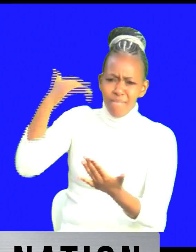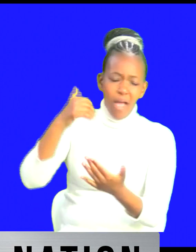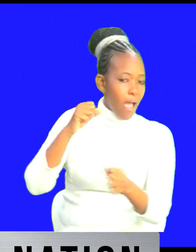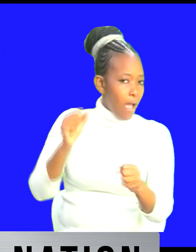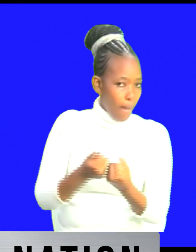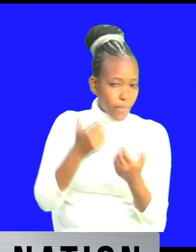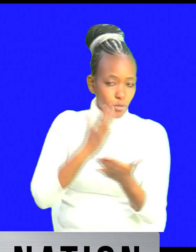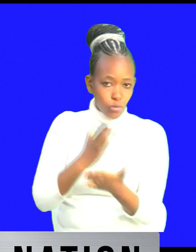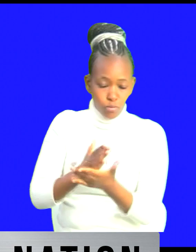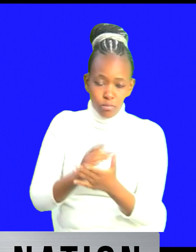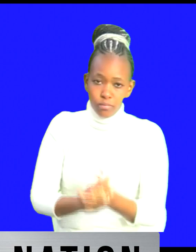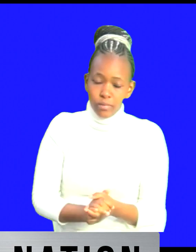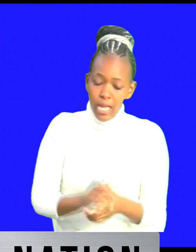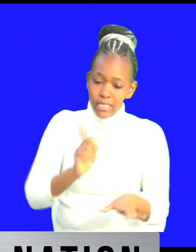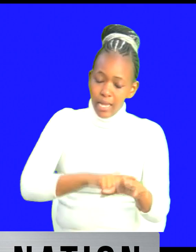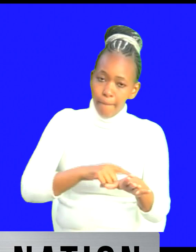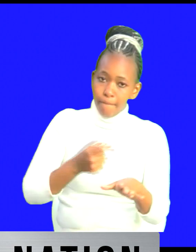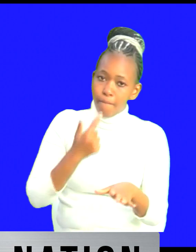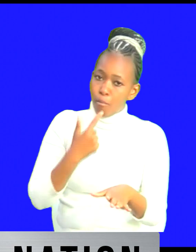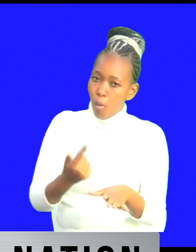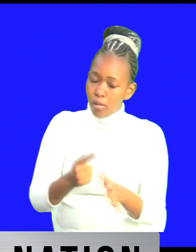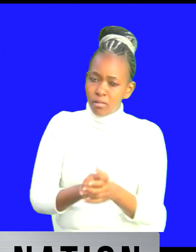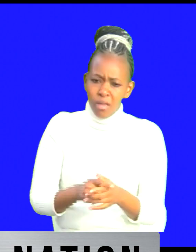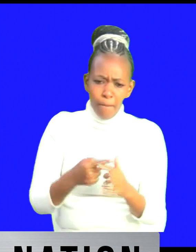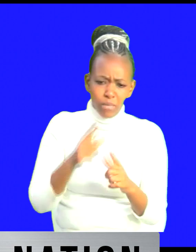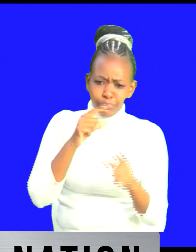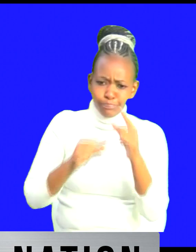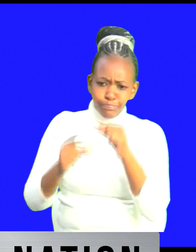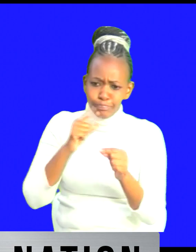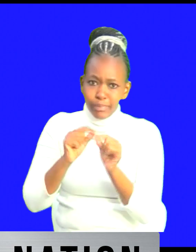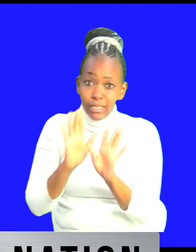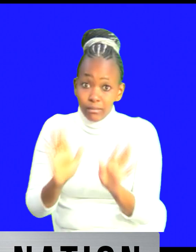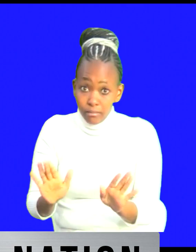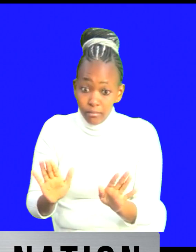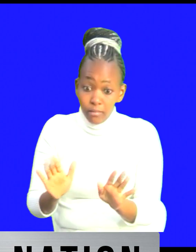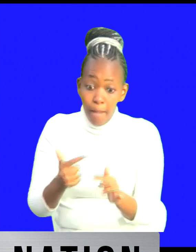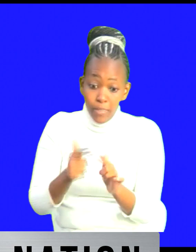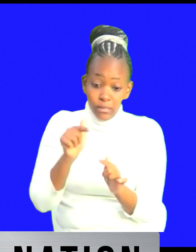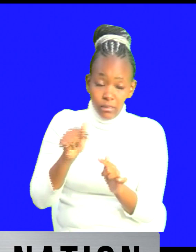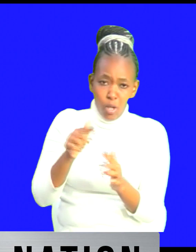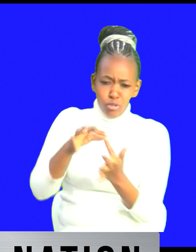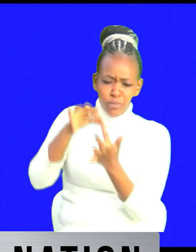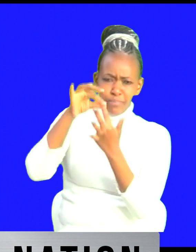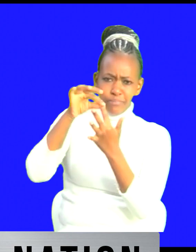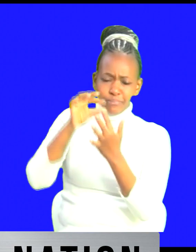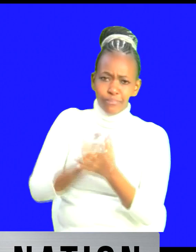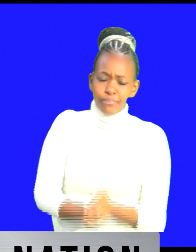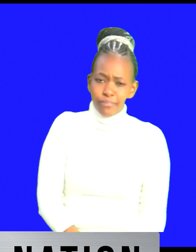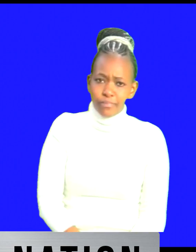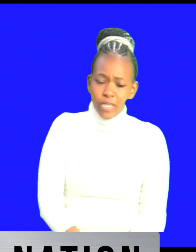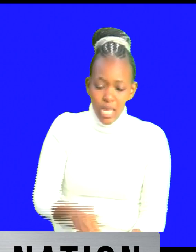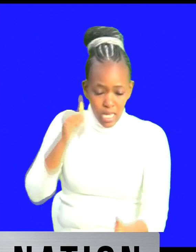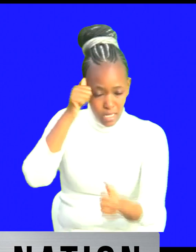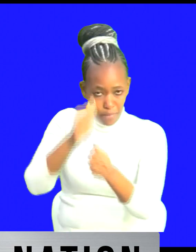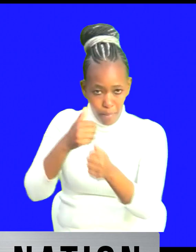ago during president but that was just milk that was just milk this is unique but then again uh remember